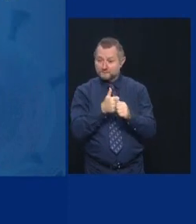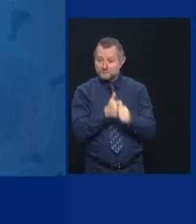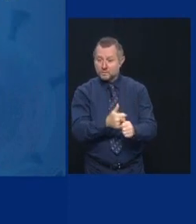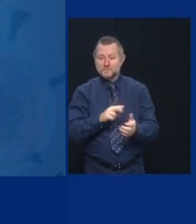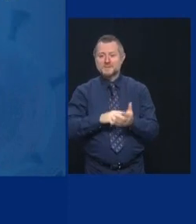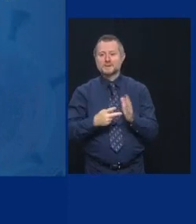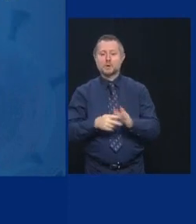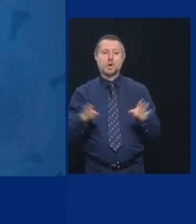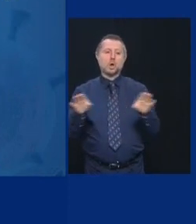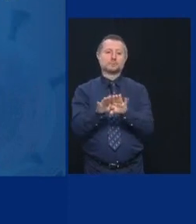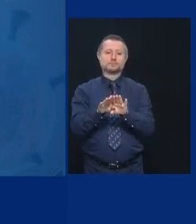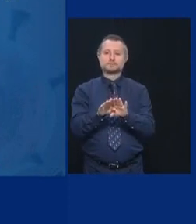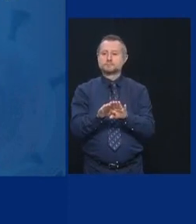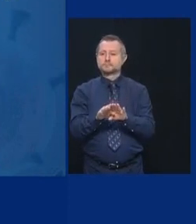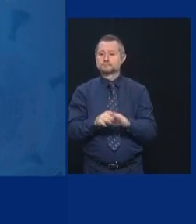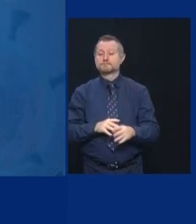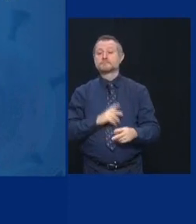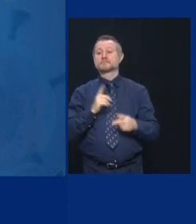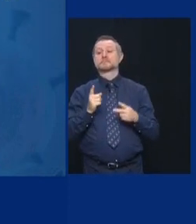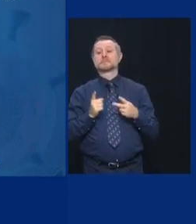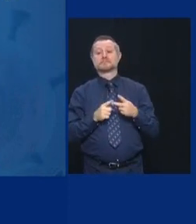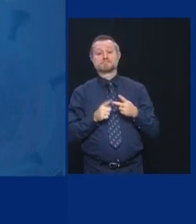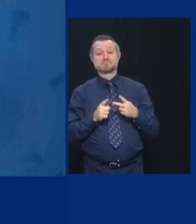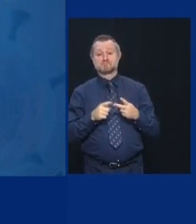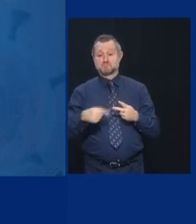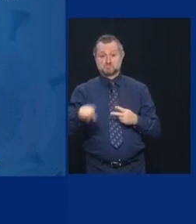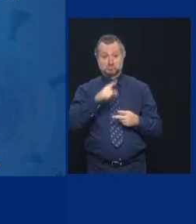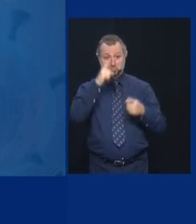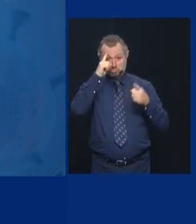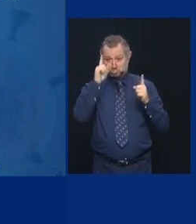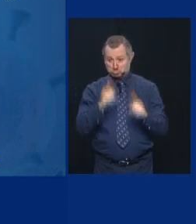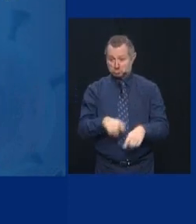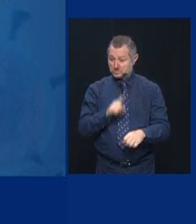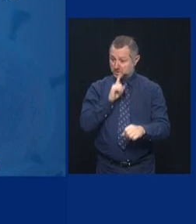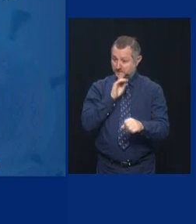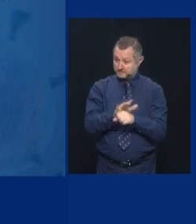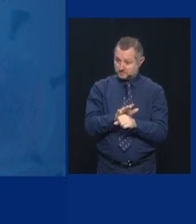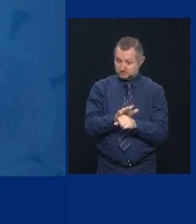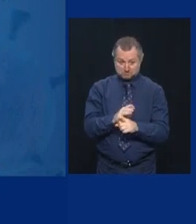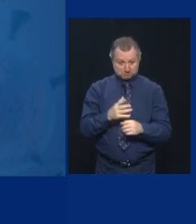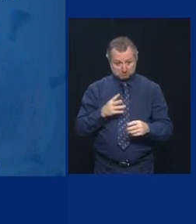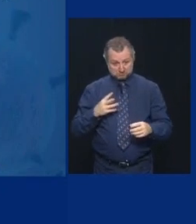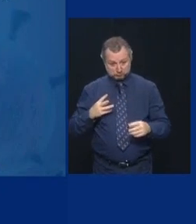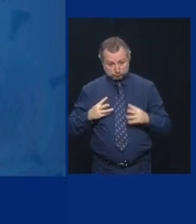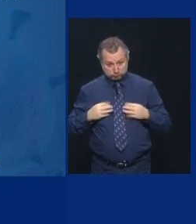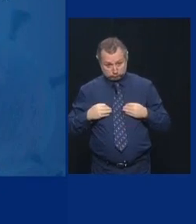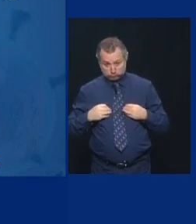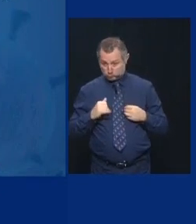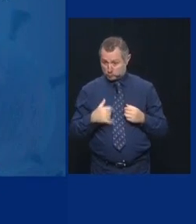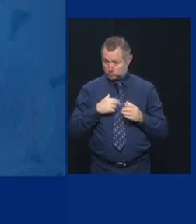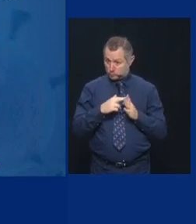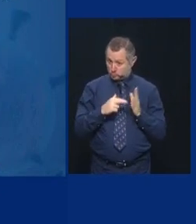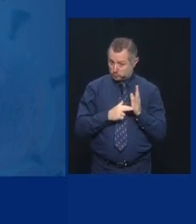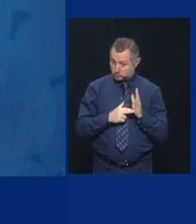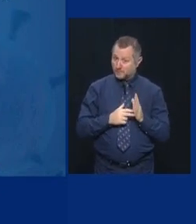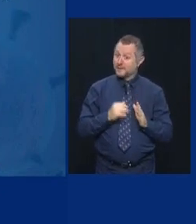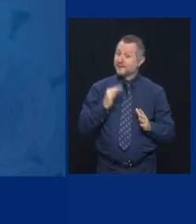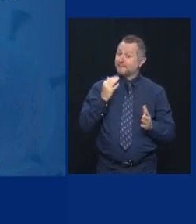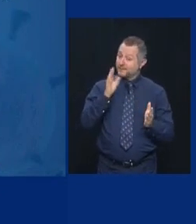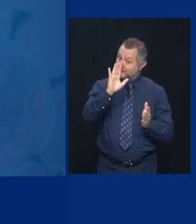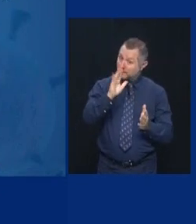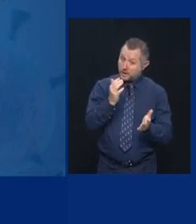Second, after we receive the agreement, an agreement is only as good as the enforcement.